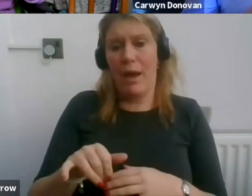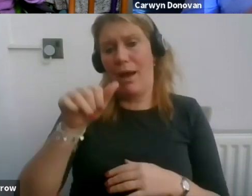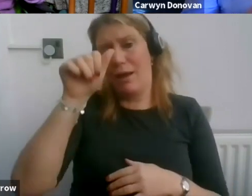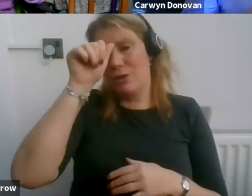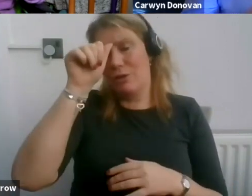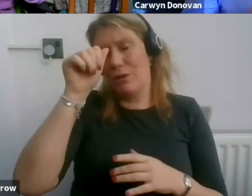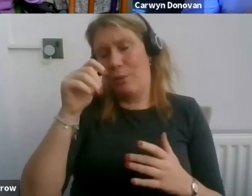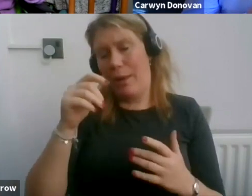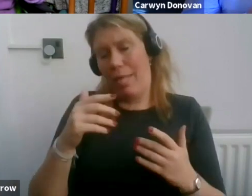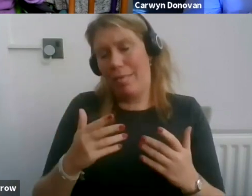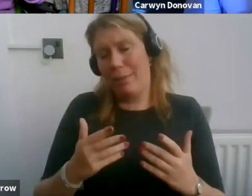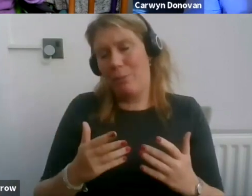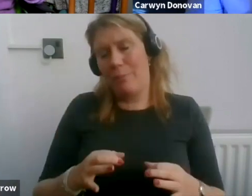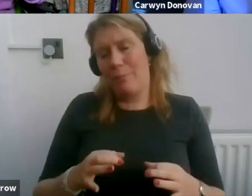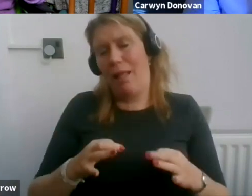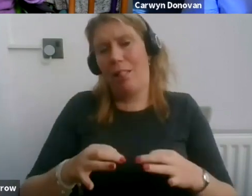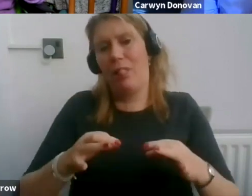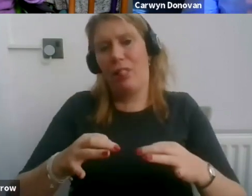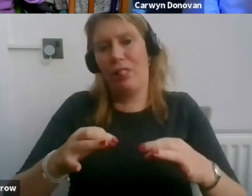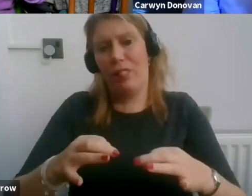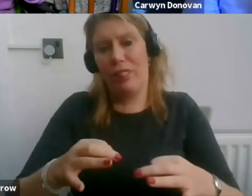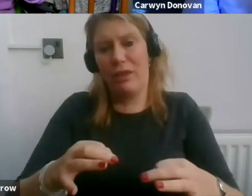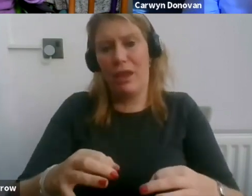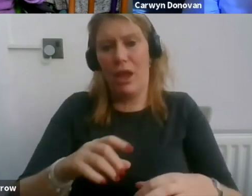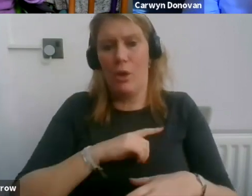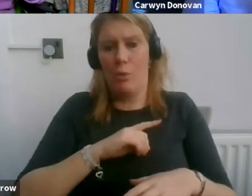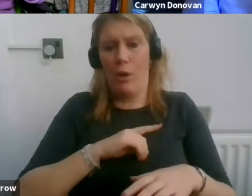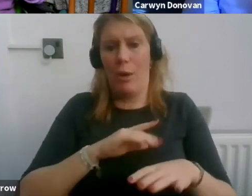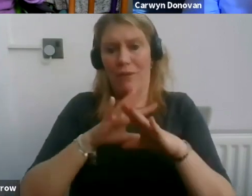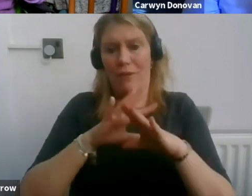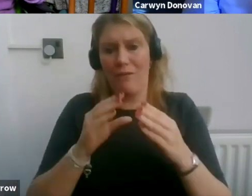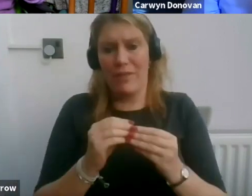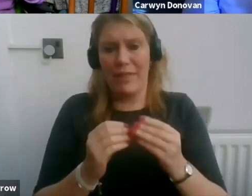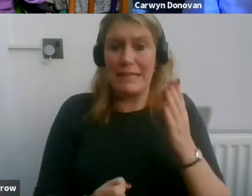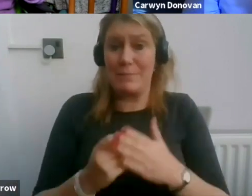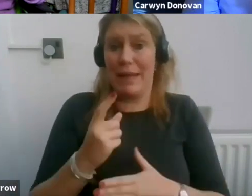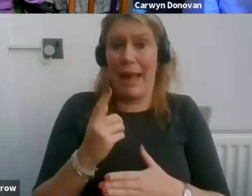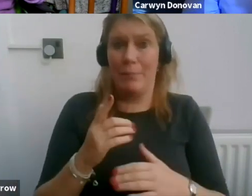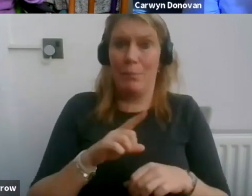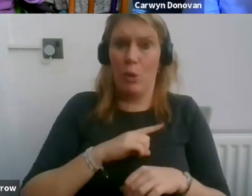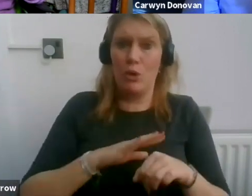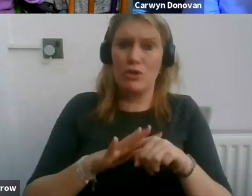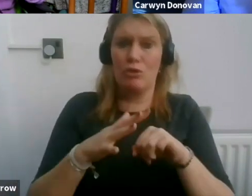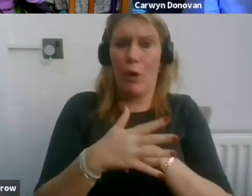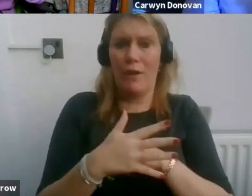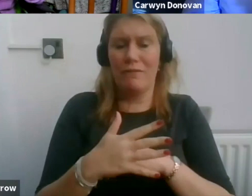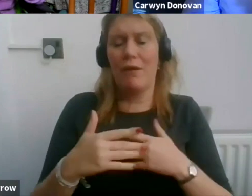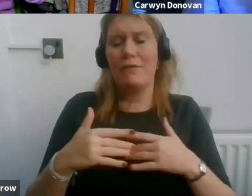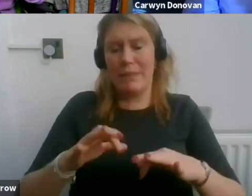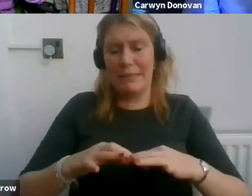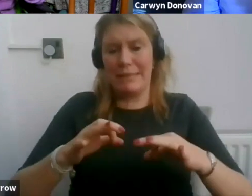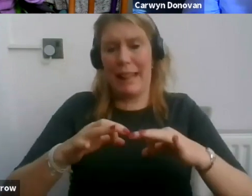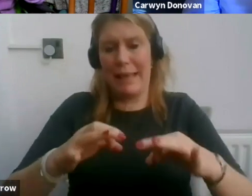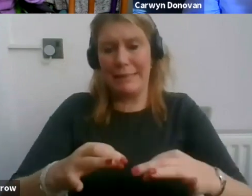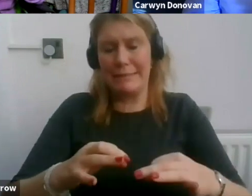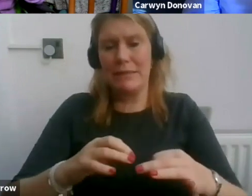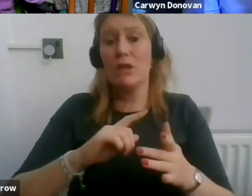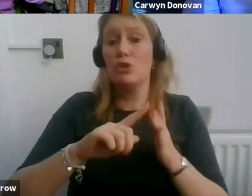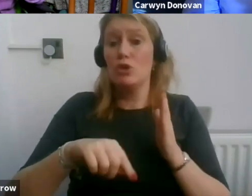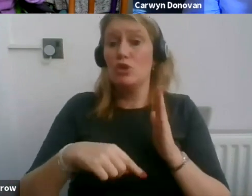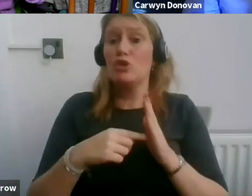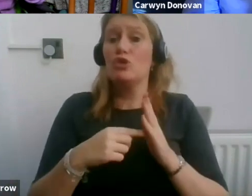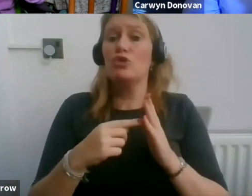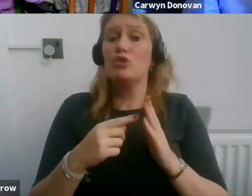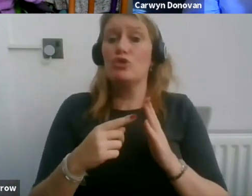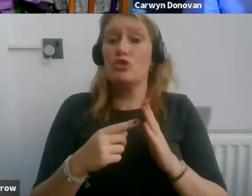waylaid this year with everything that's transpired I'm afraid but there is definitely a piece of work there,